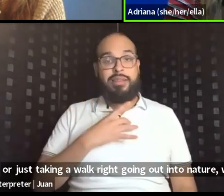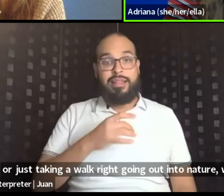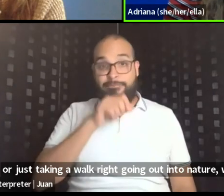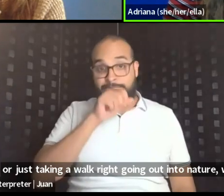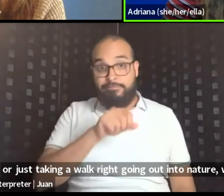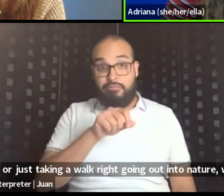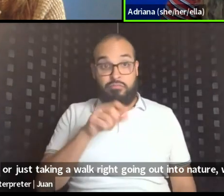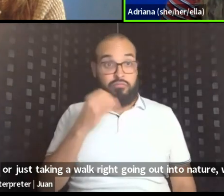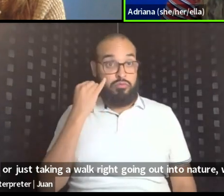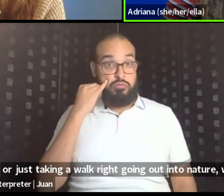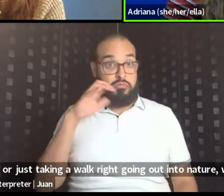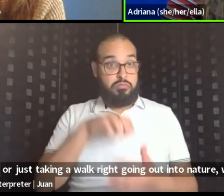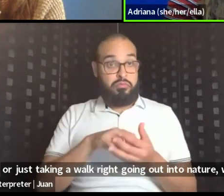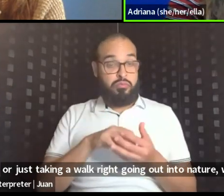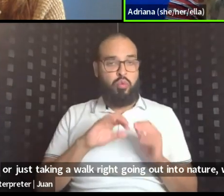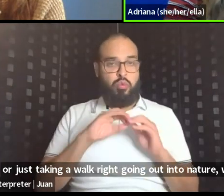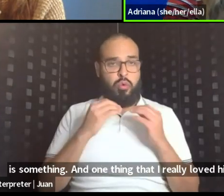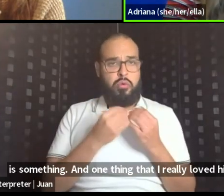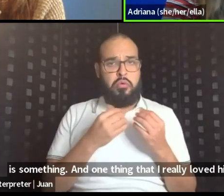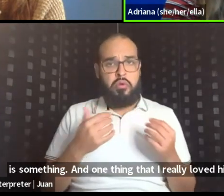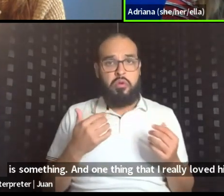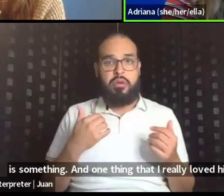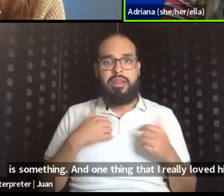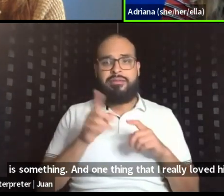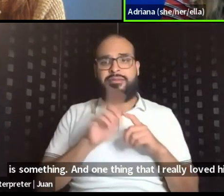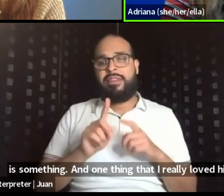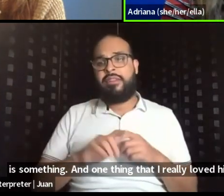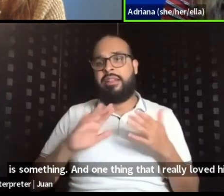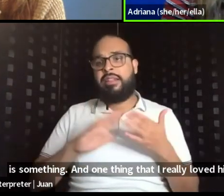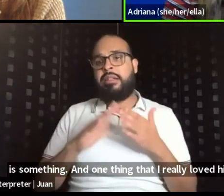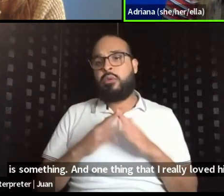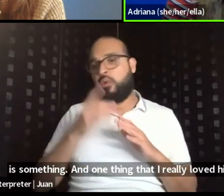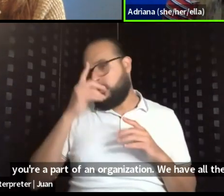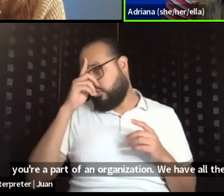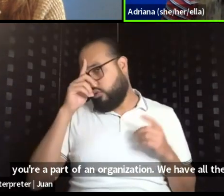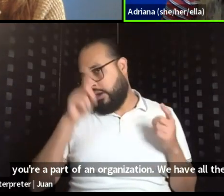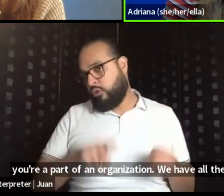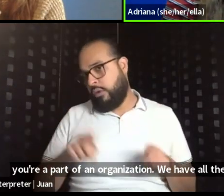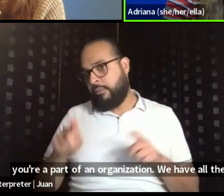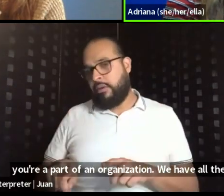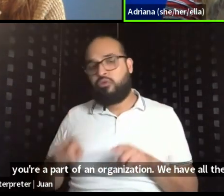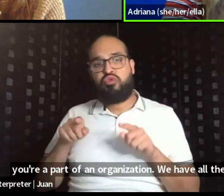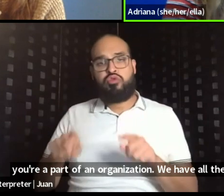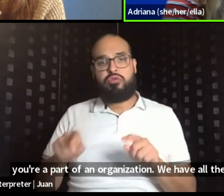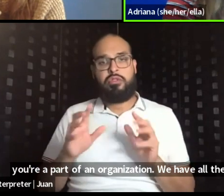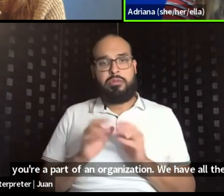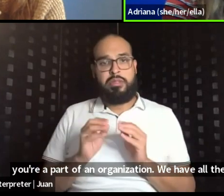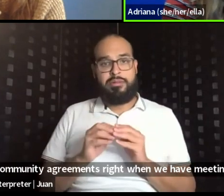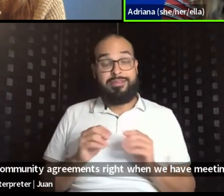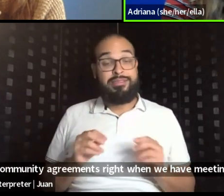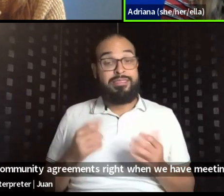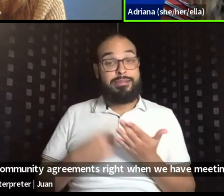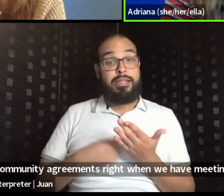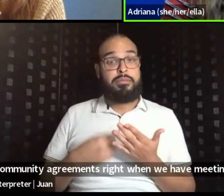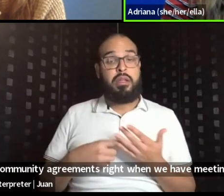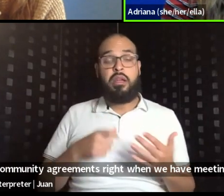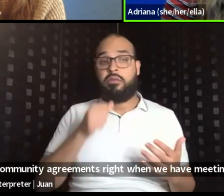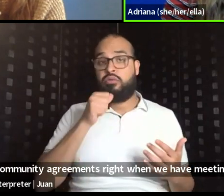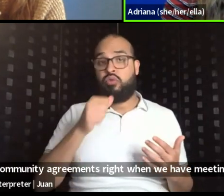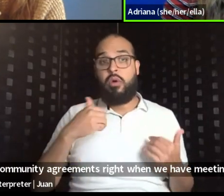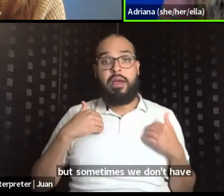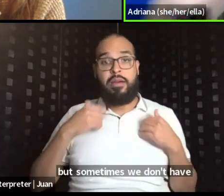you're a part of an organization, we have all these community agreements, right. When we have meetings and stuff, but sometimes we don't have